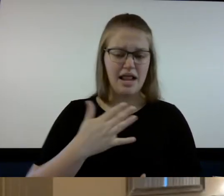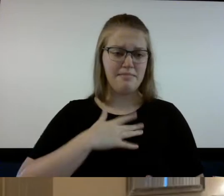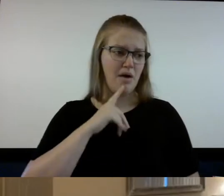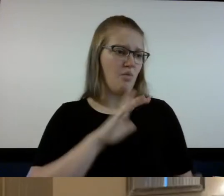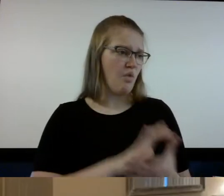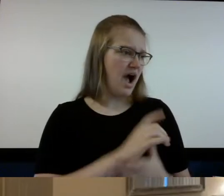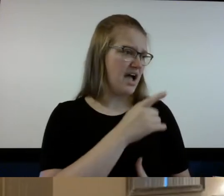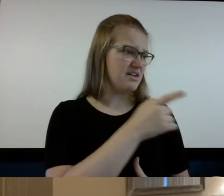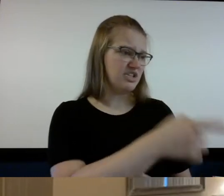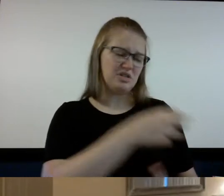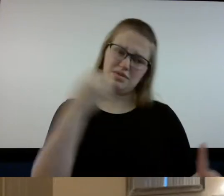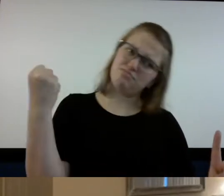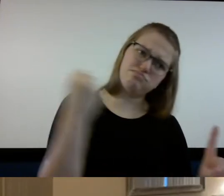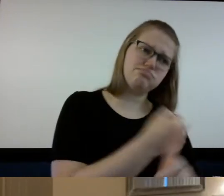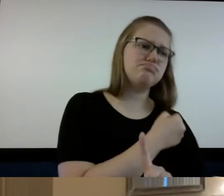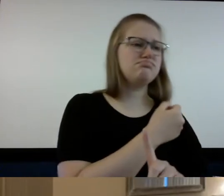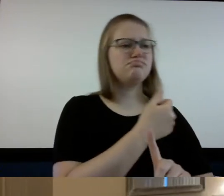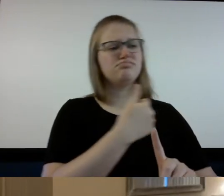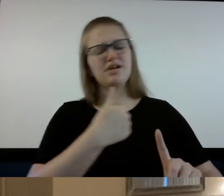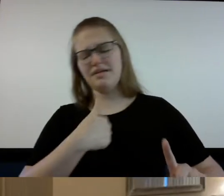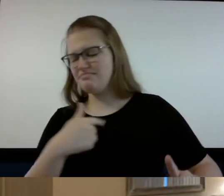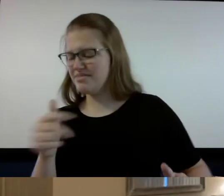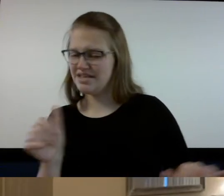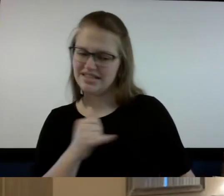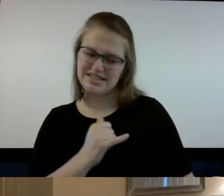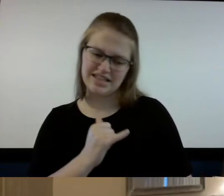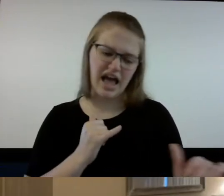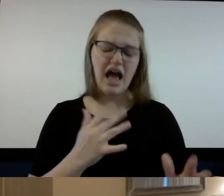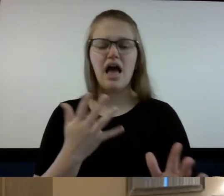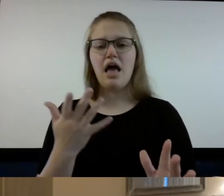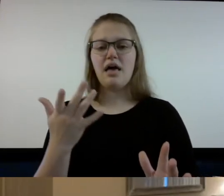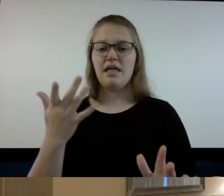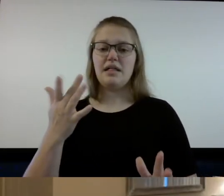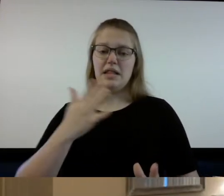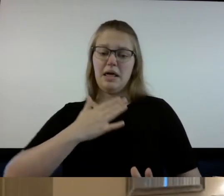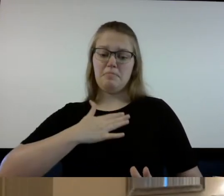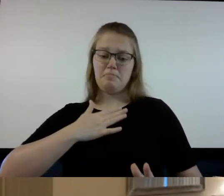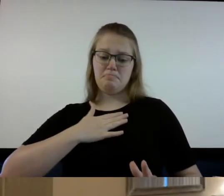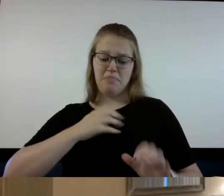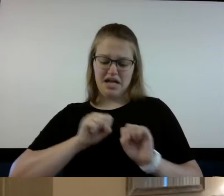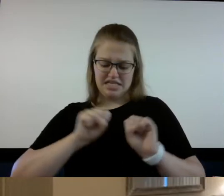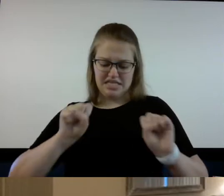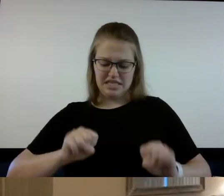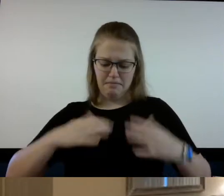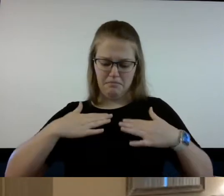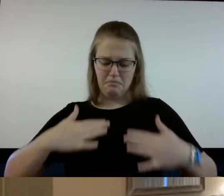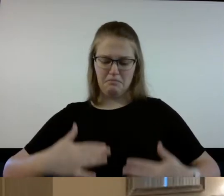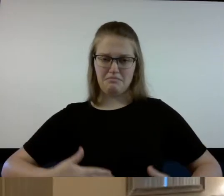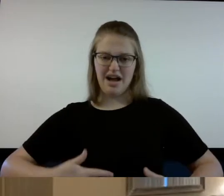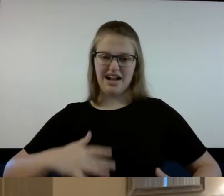but I knew it would probably hit me harder due to my system and it did so anybody that has compromised systems